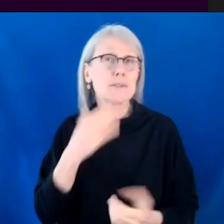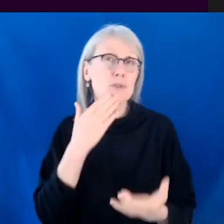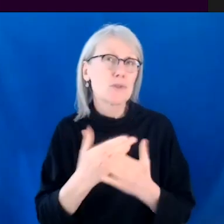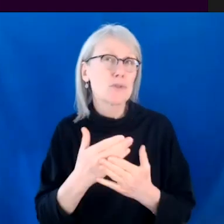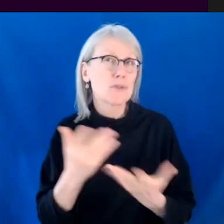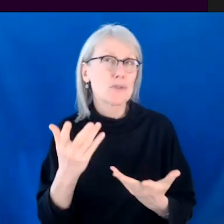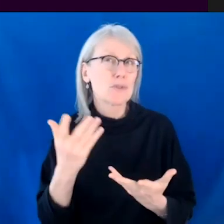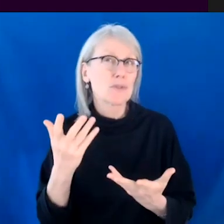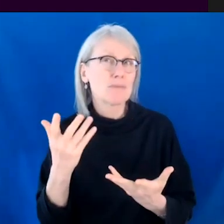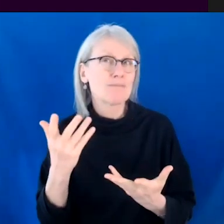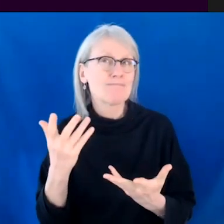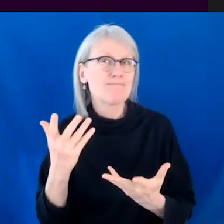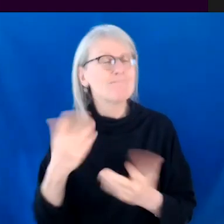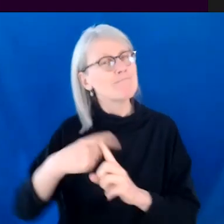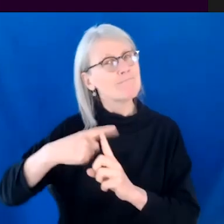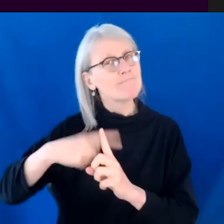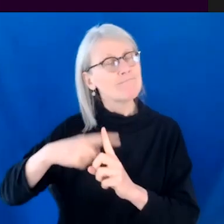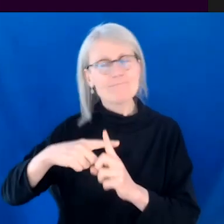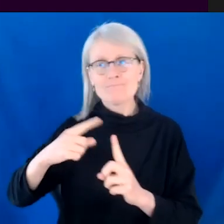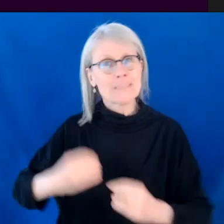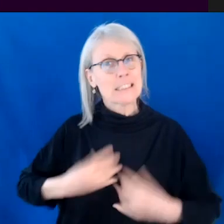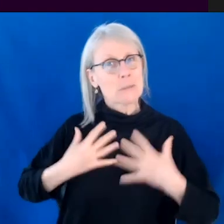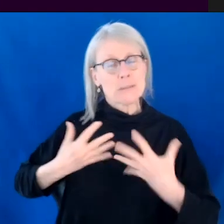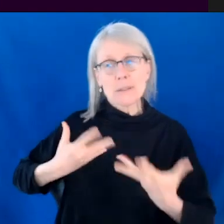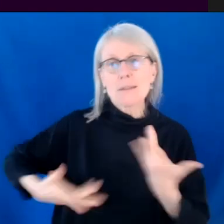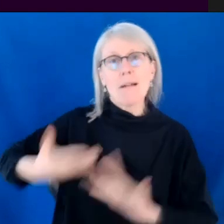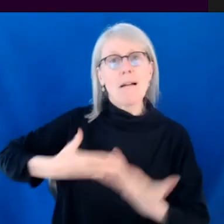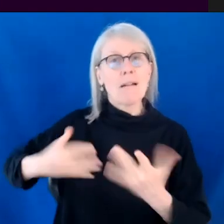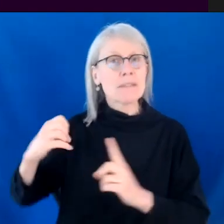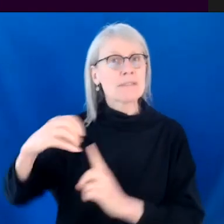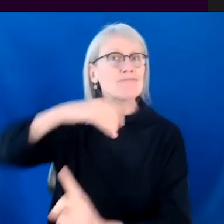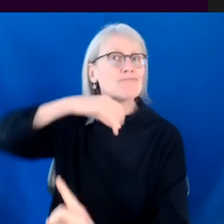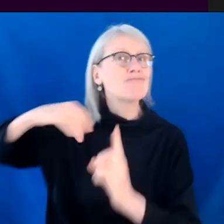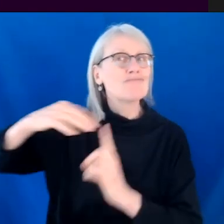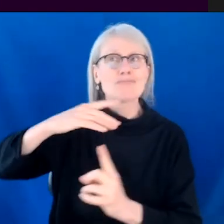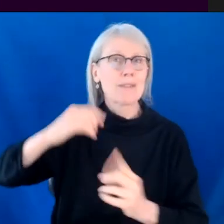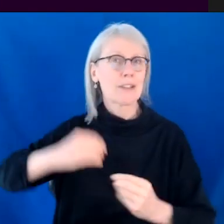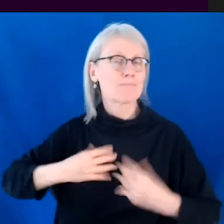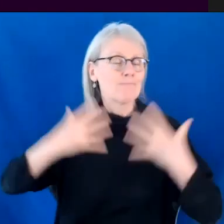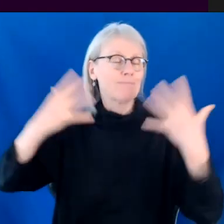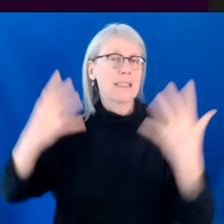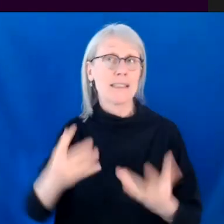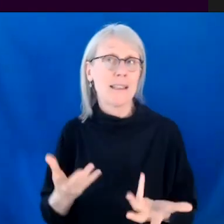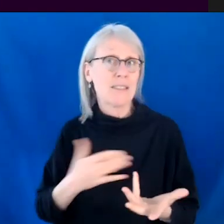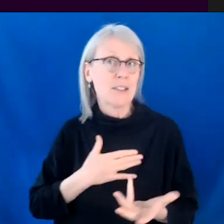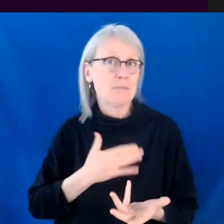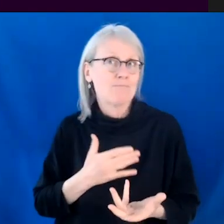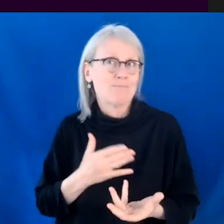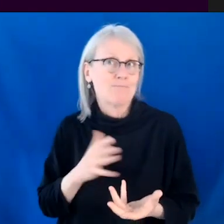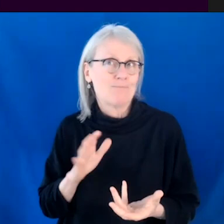just feel energized and fueled by working with other people in the writer's room. So that brings me joy about the job.